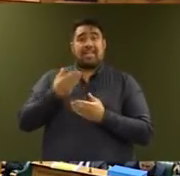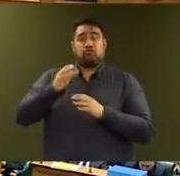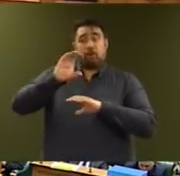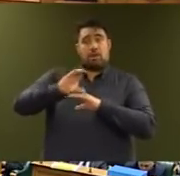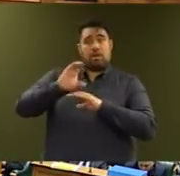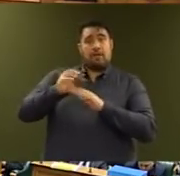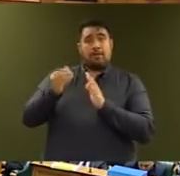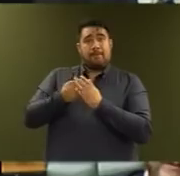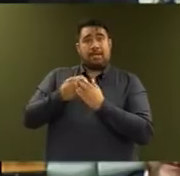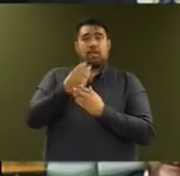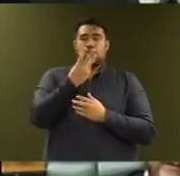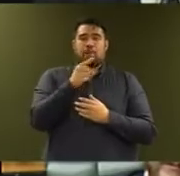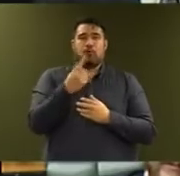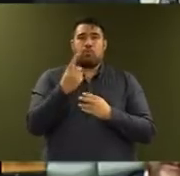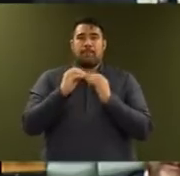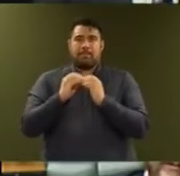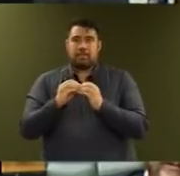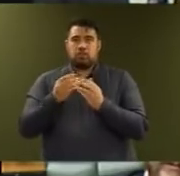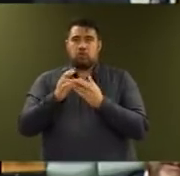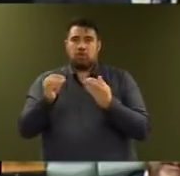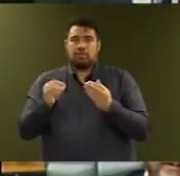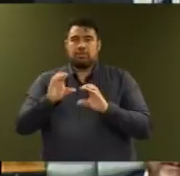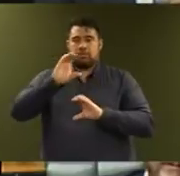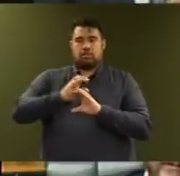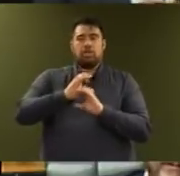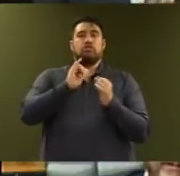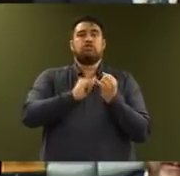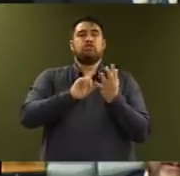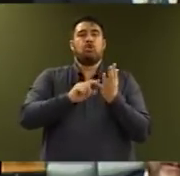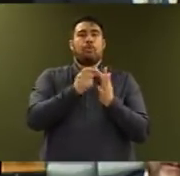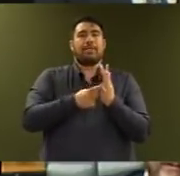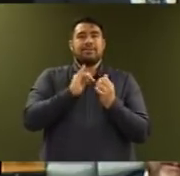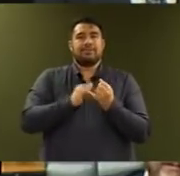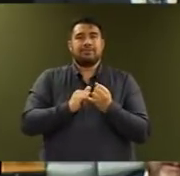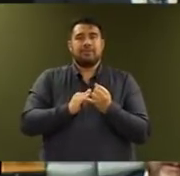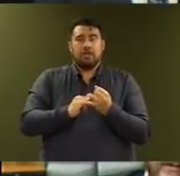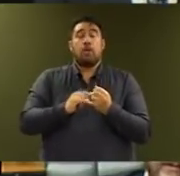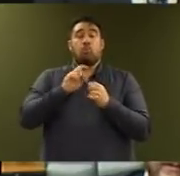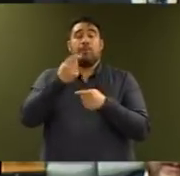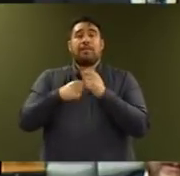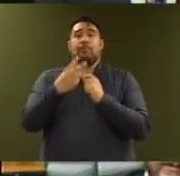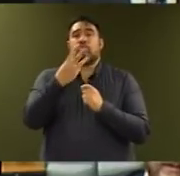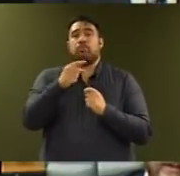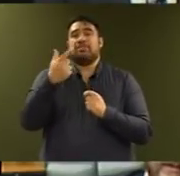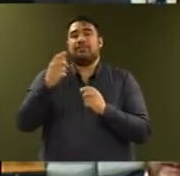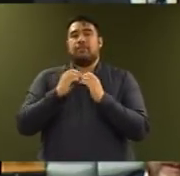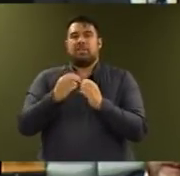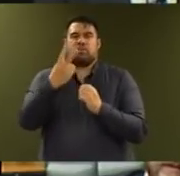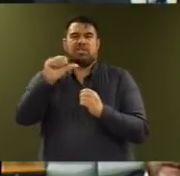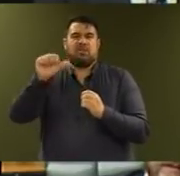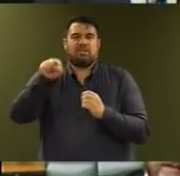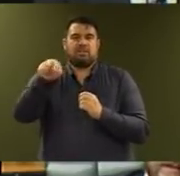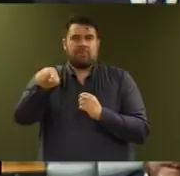$3.1 billion, rising in 2018-19 to $3.7 billion, with surpluses